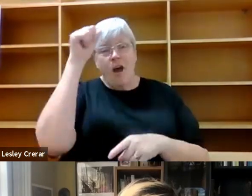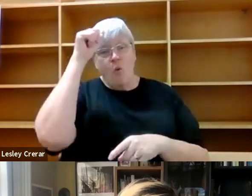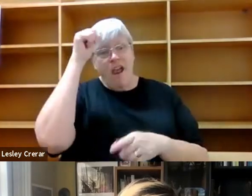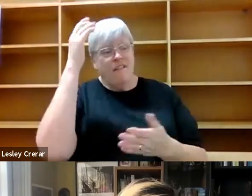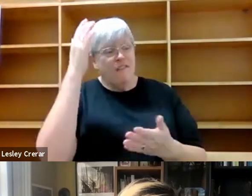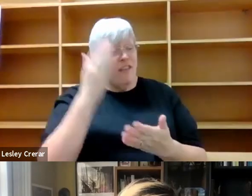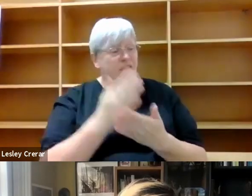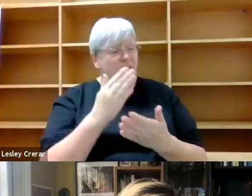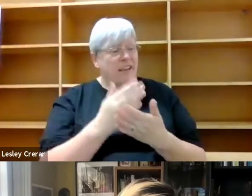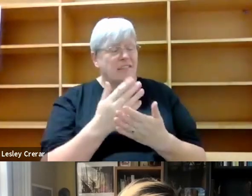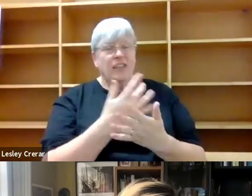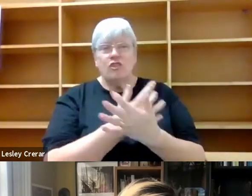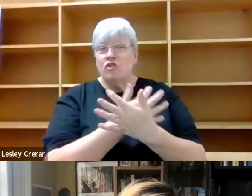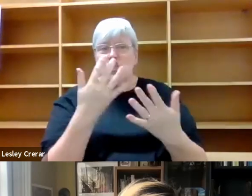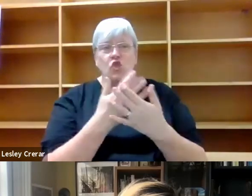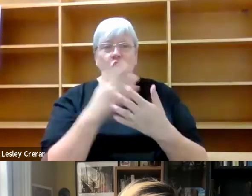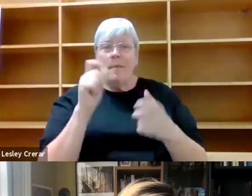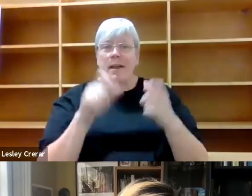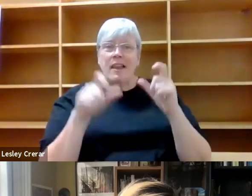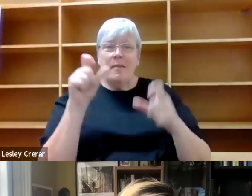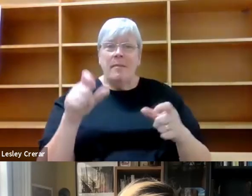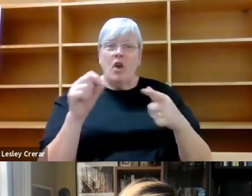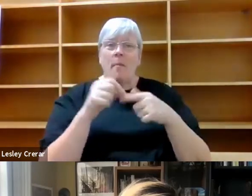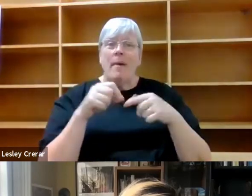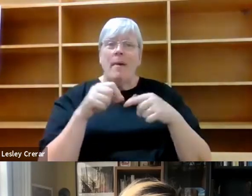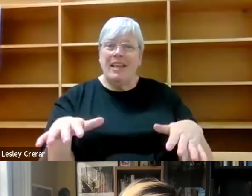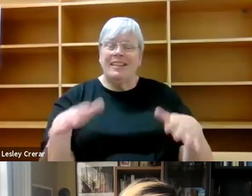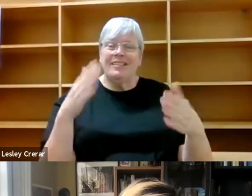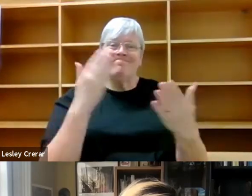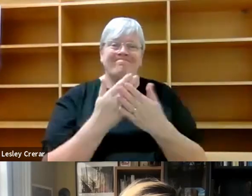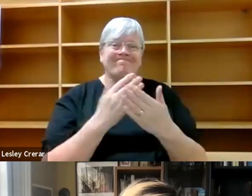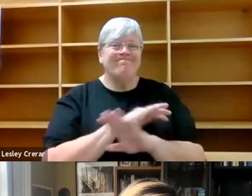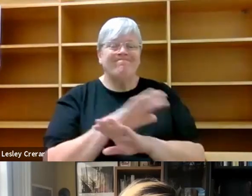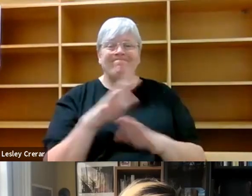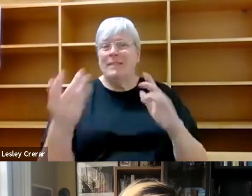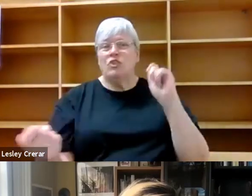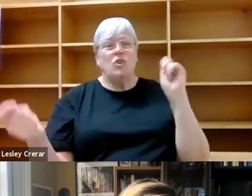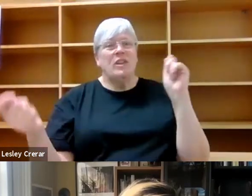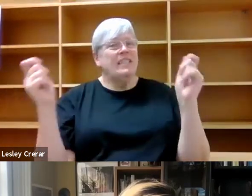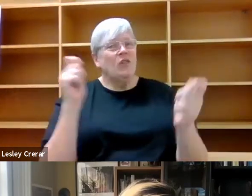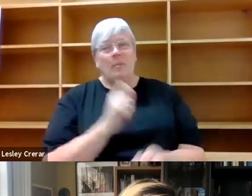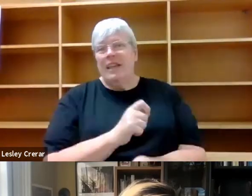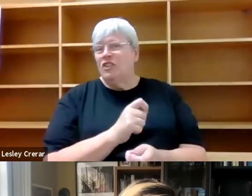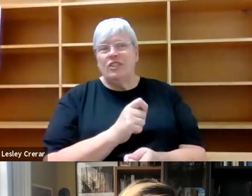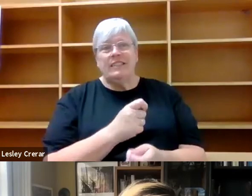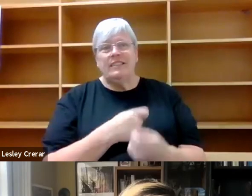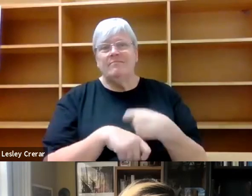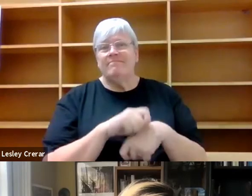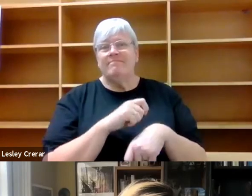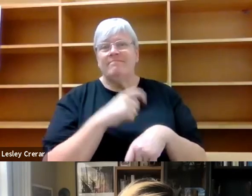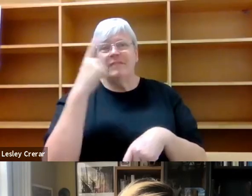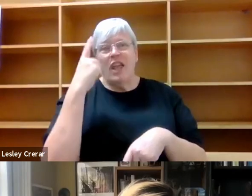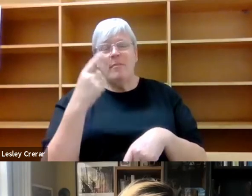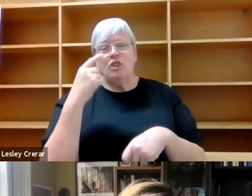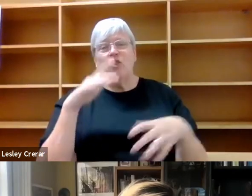I think for so many people, what the pandemic brought about was, was not this sort of huge transformation in terms of, like, being able to